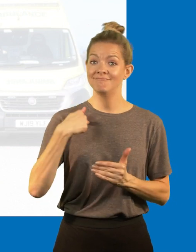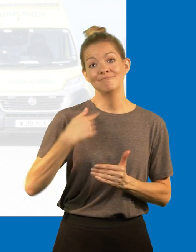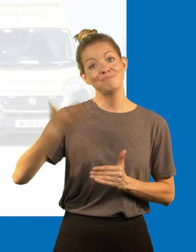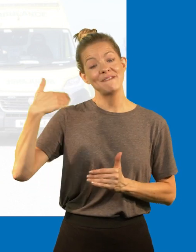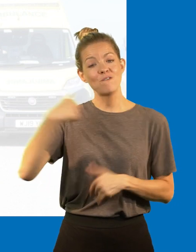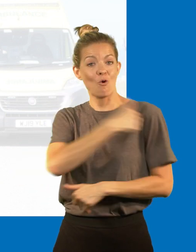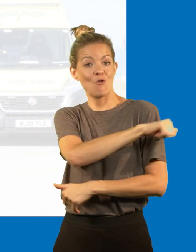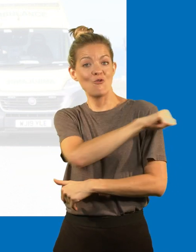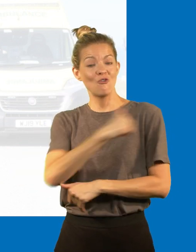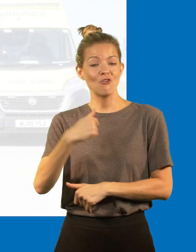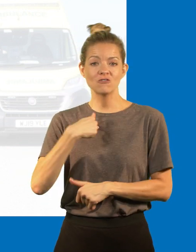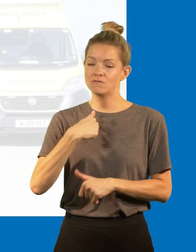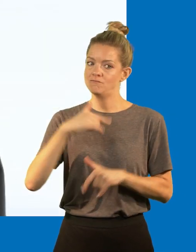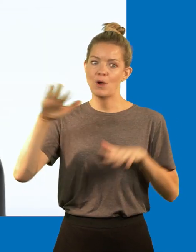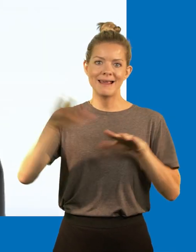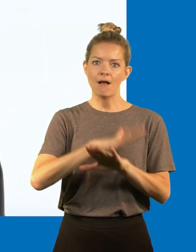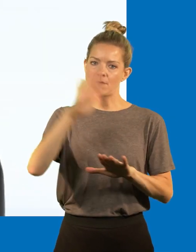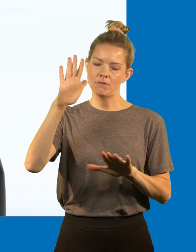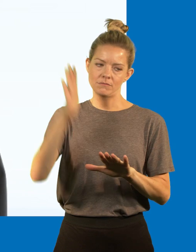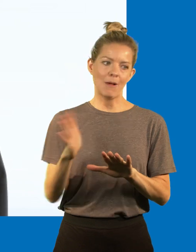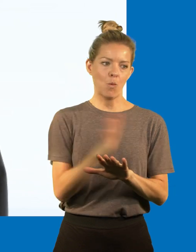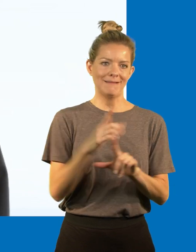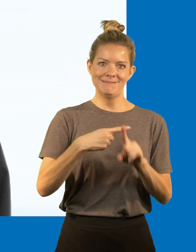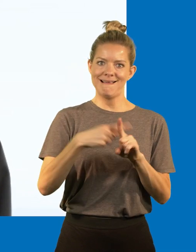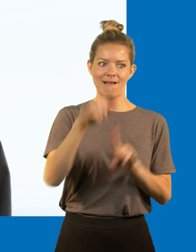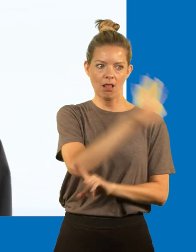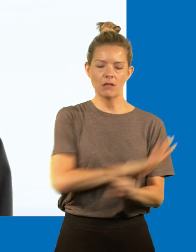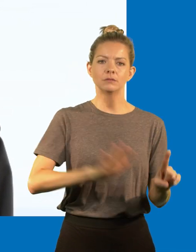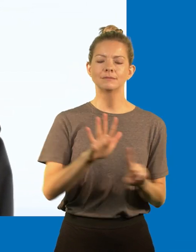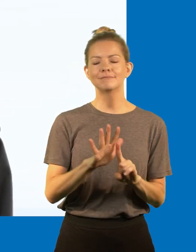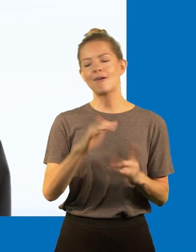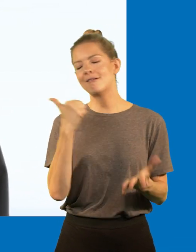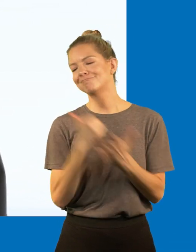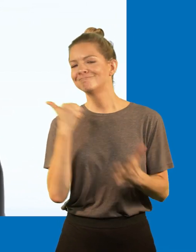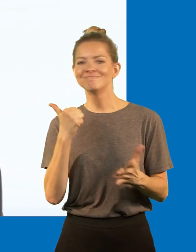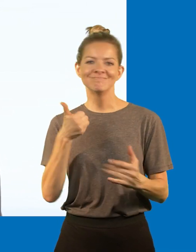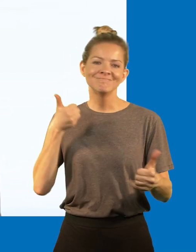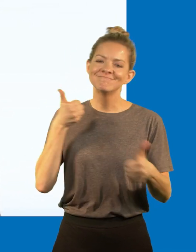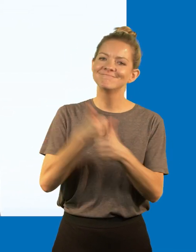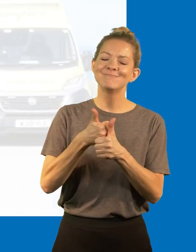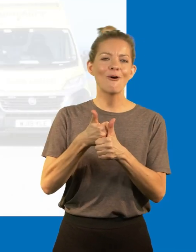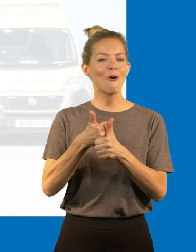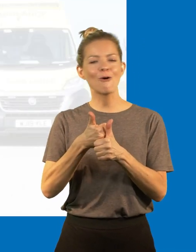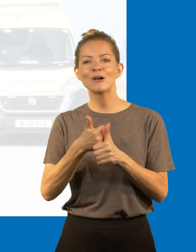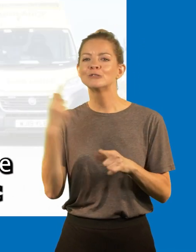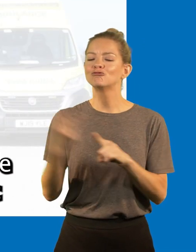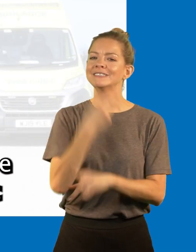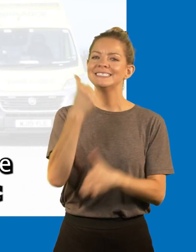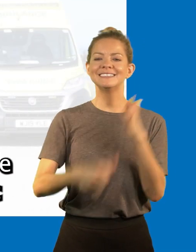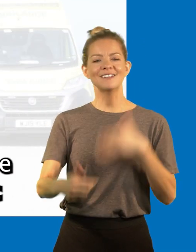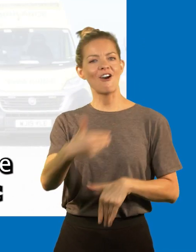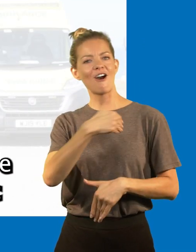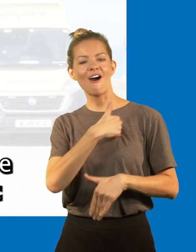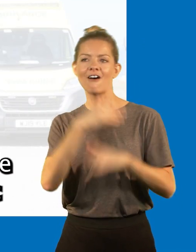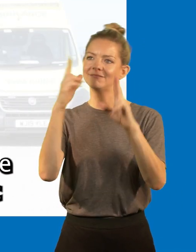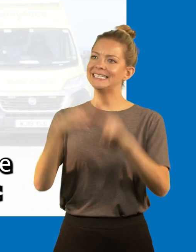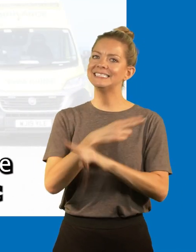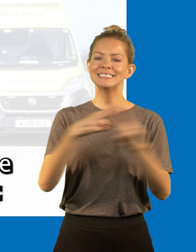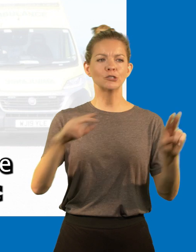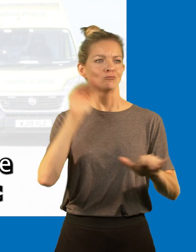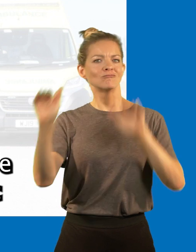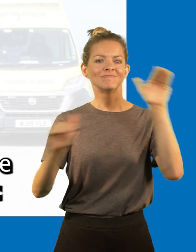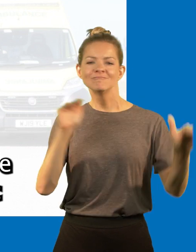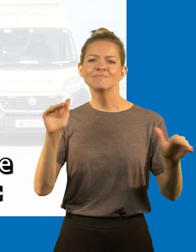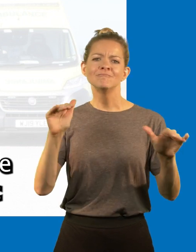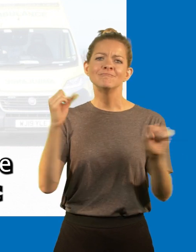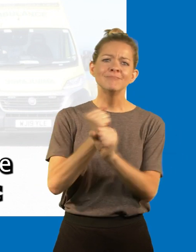cover the whole of the South West of England. We're really pleased again this year to be supporting the Restarter Heart International campaign to ensure as